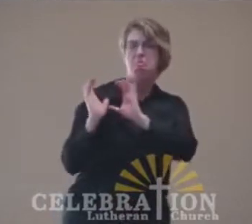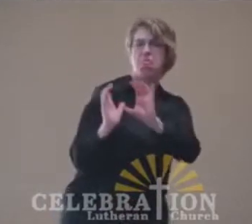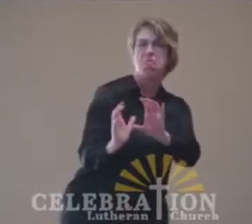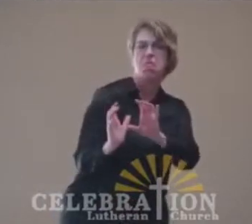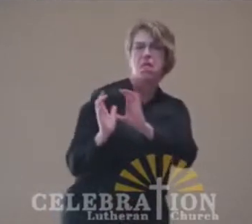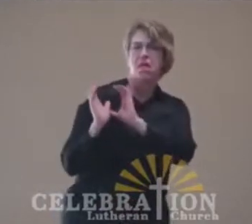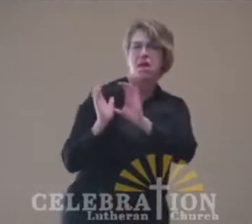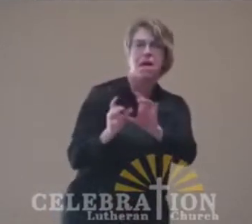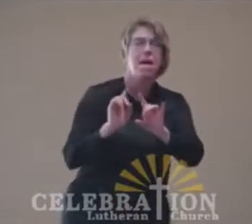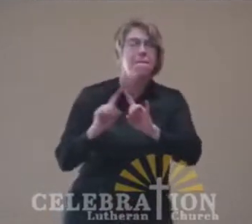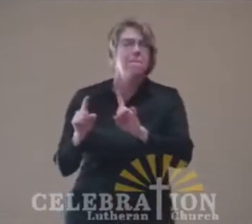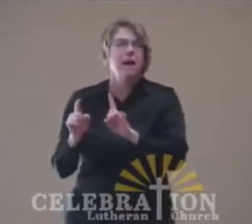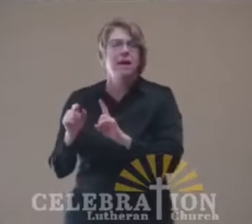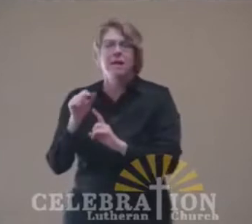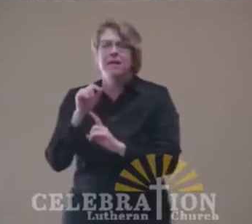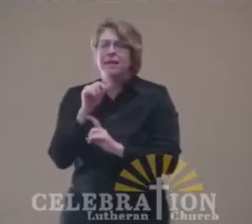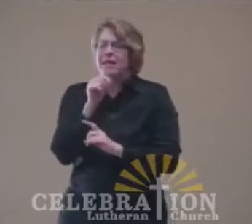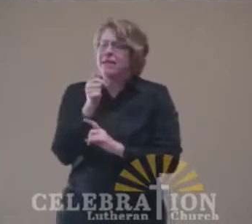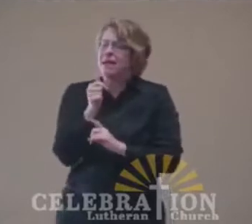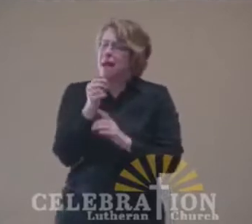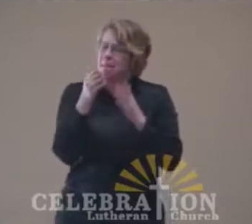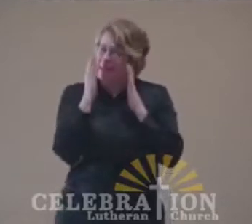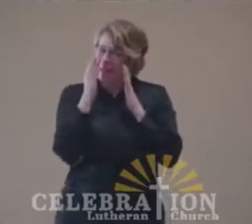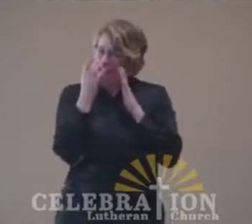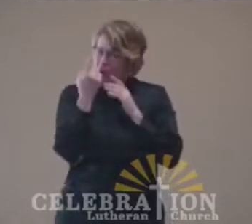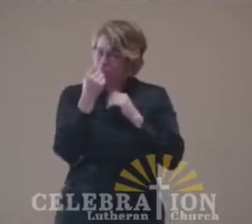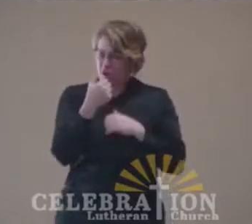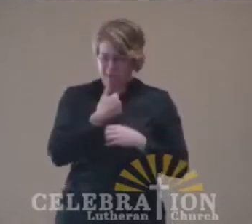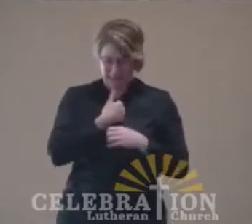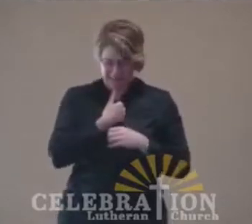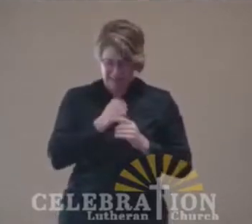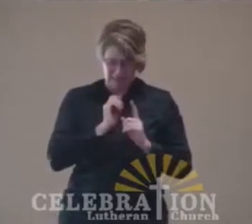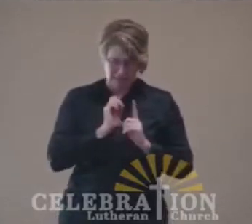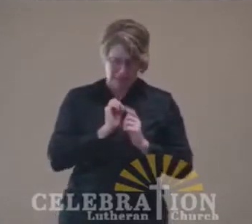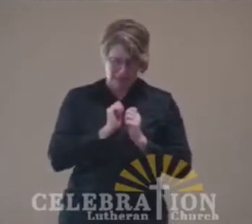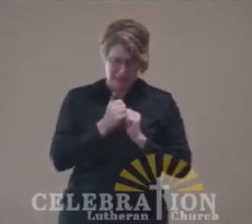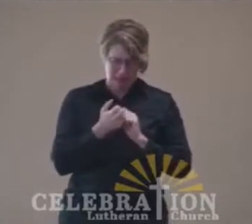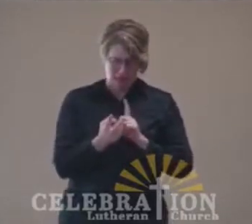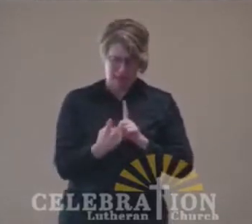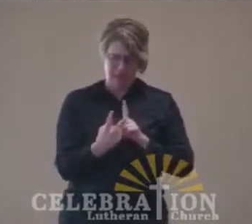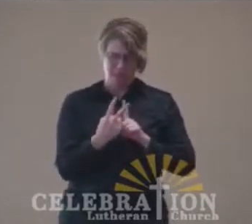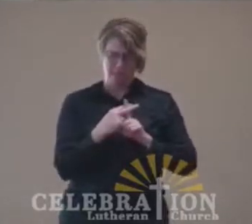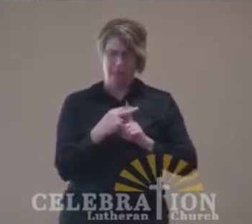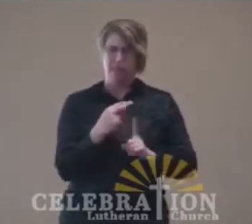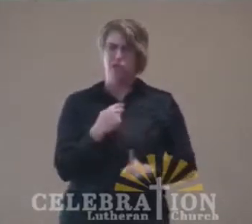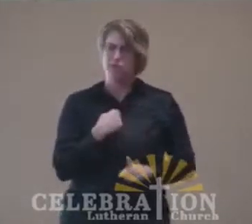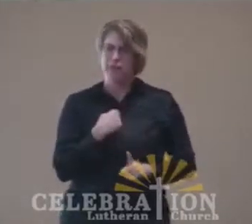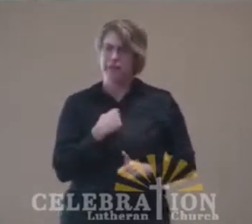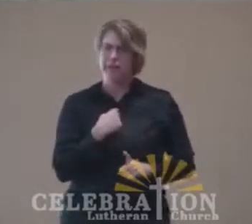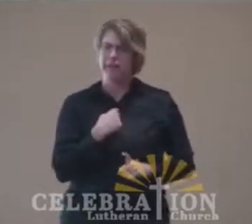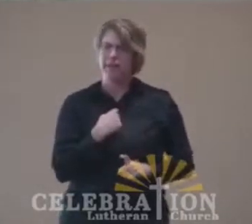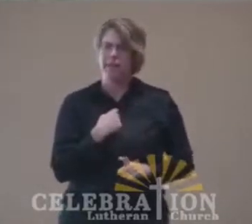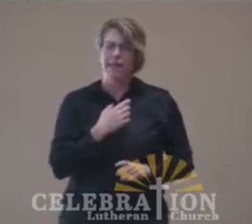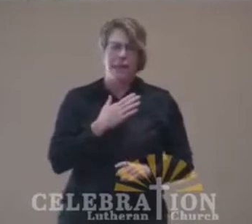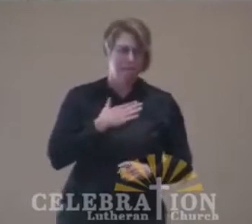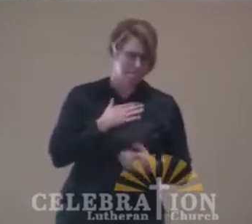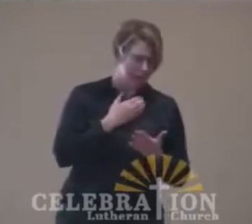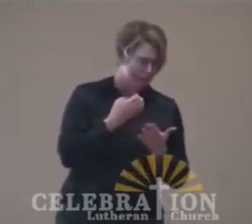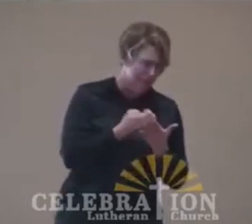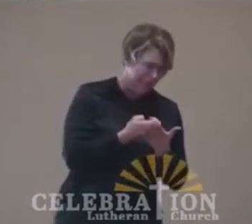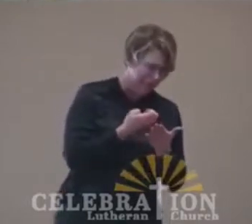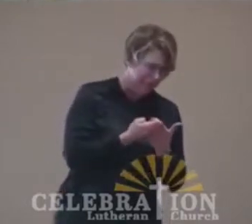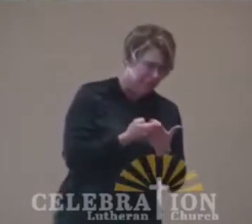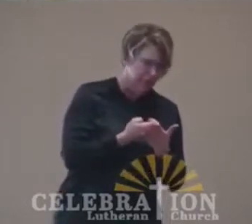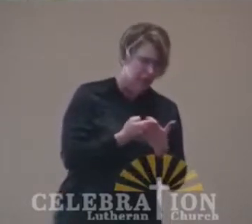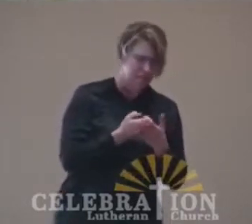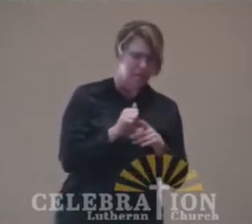Instead of hearing this text for myself and using it to reflect, are my own economic practices